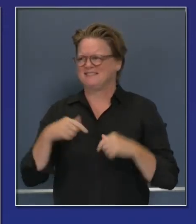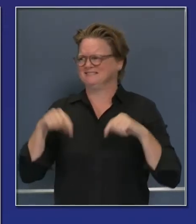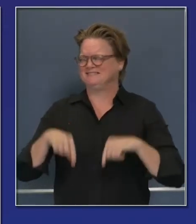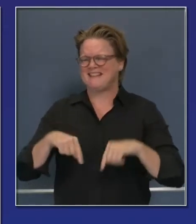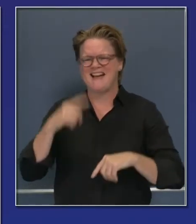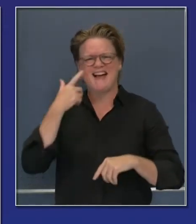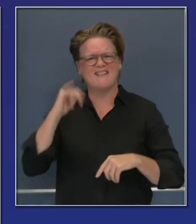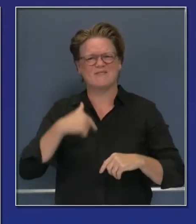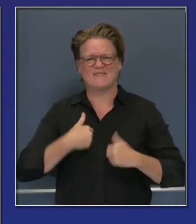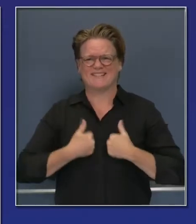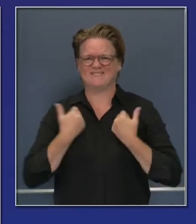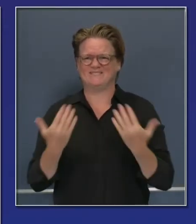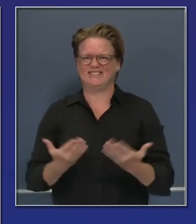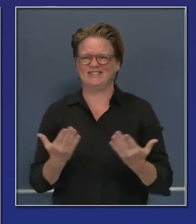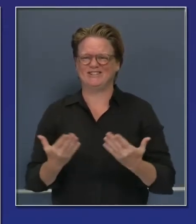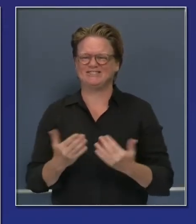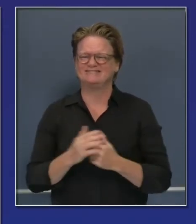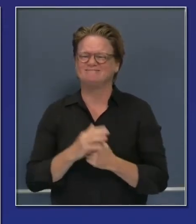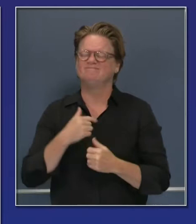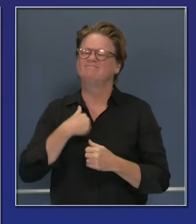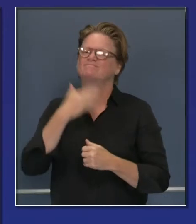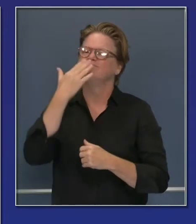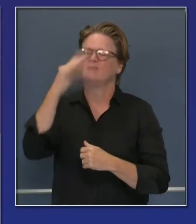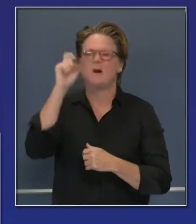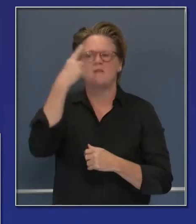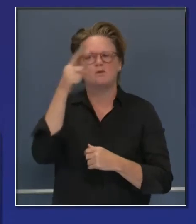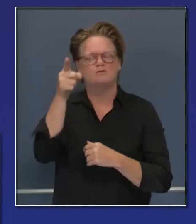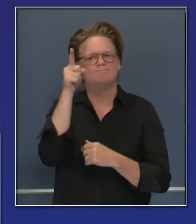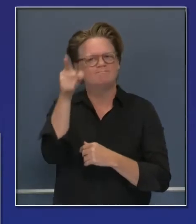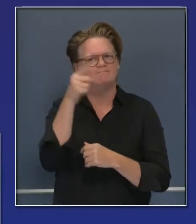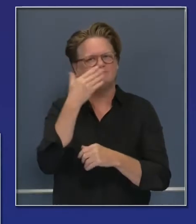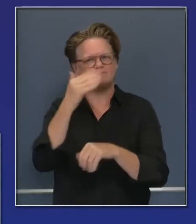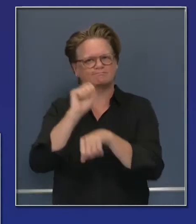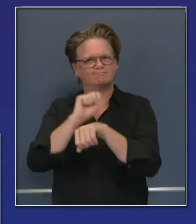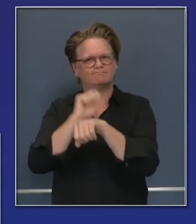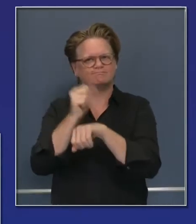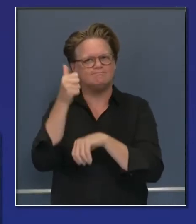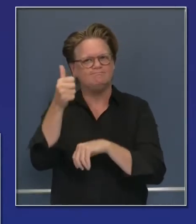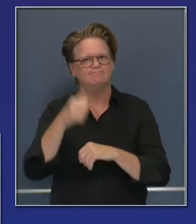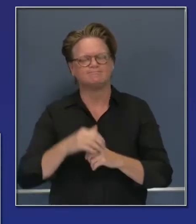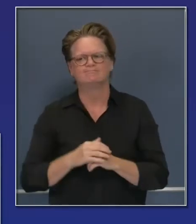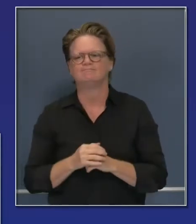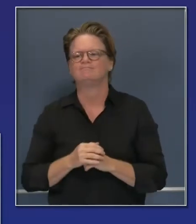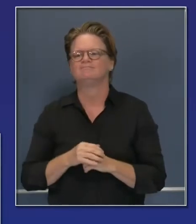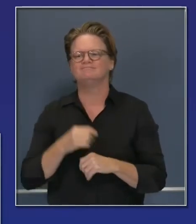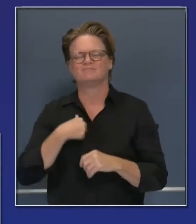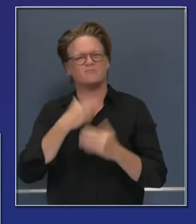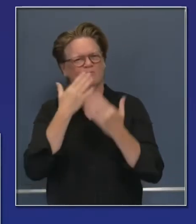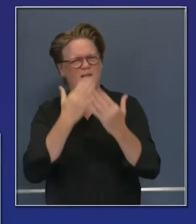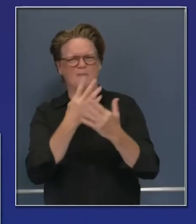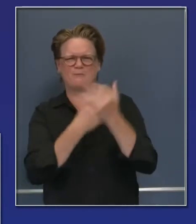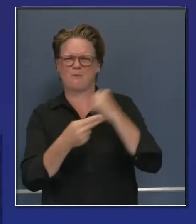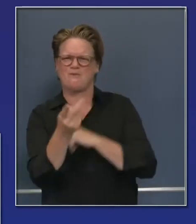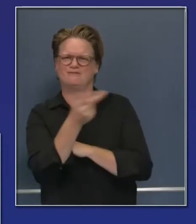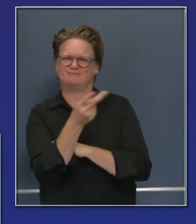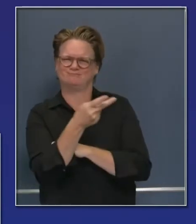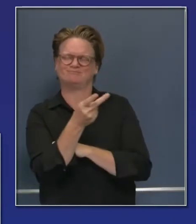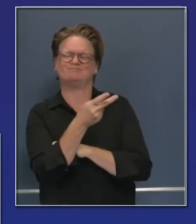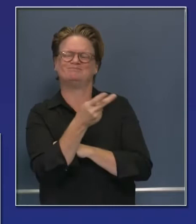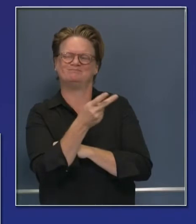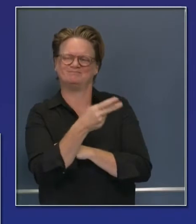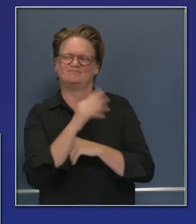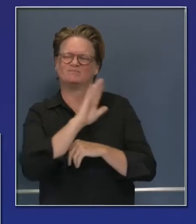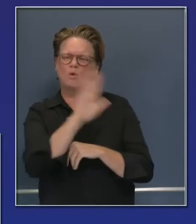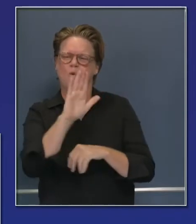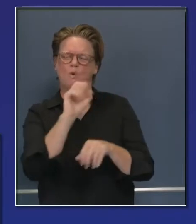efforts, Governor Newsom. Thank you, Doctor. Thank you, Assemblymember. Thank you, both of you. Senator Assemblymember, thank you for everything you're doing. And again,